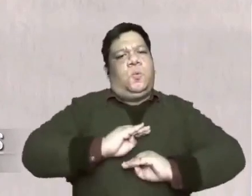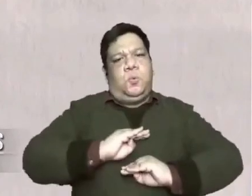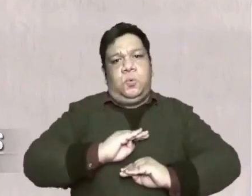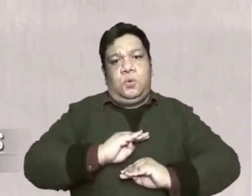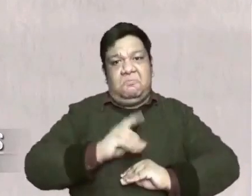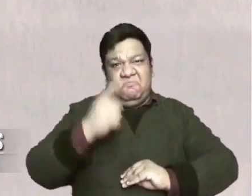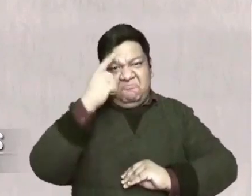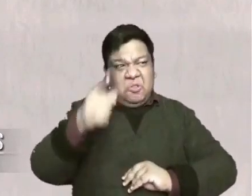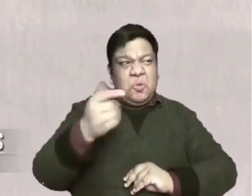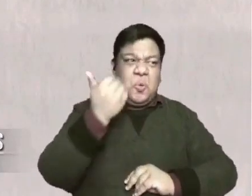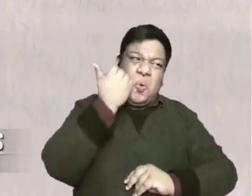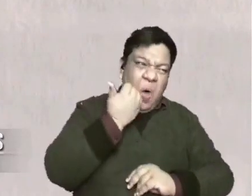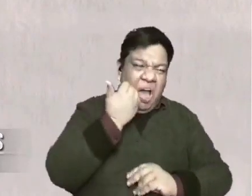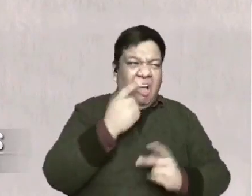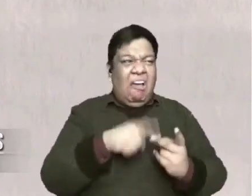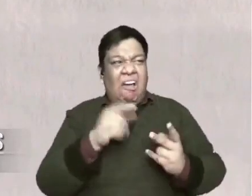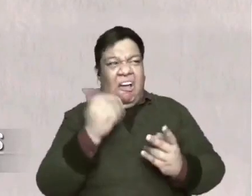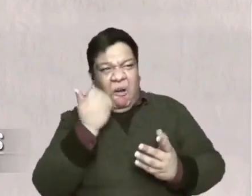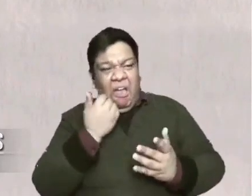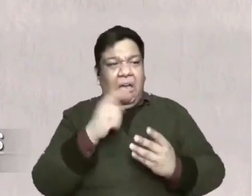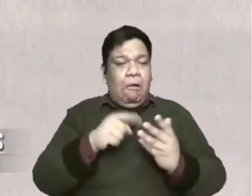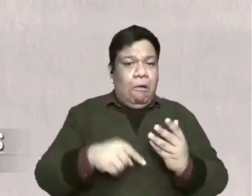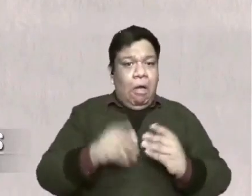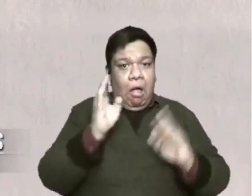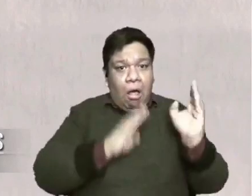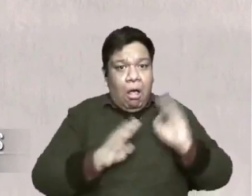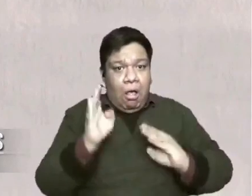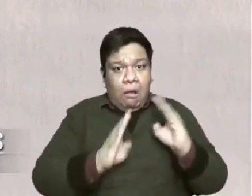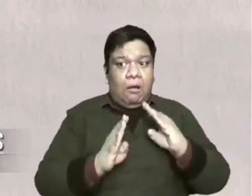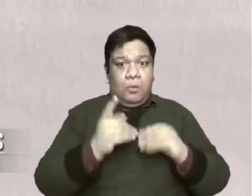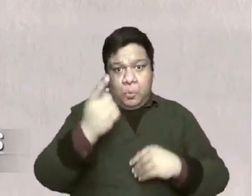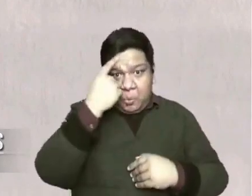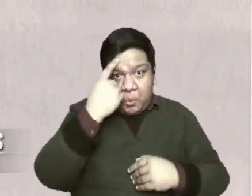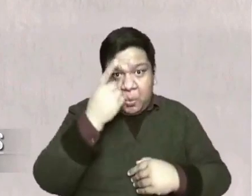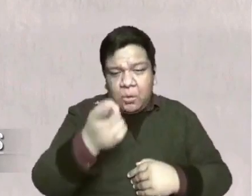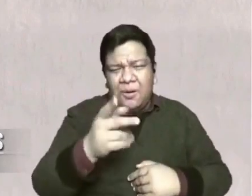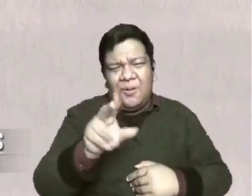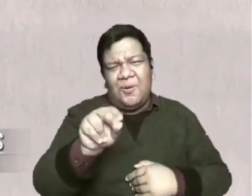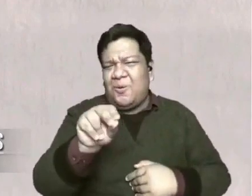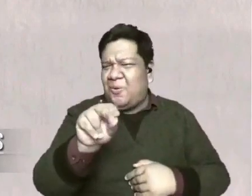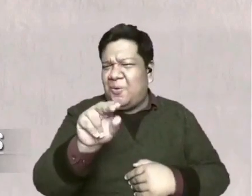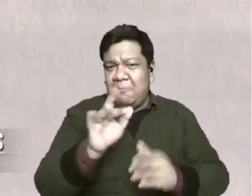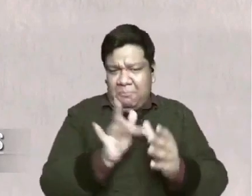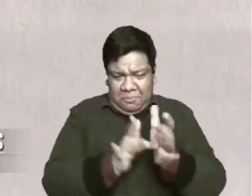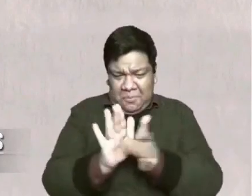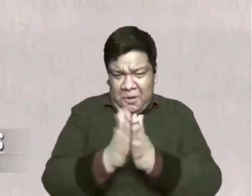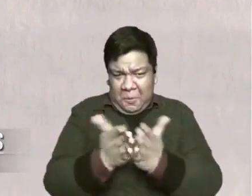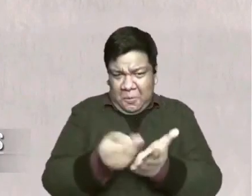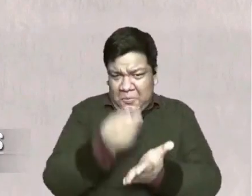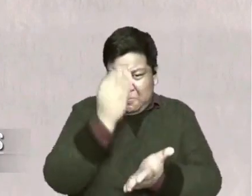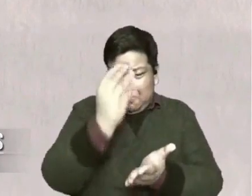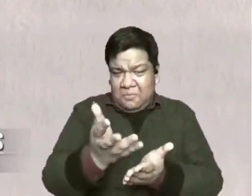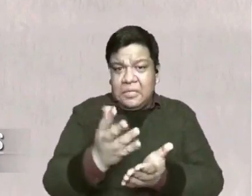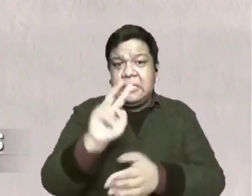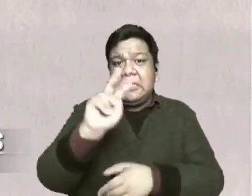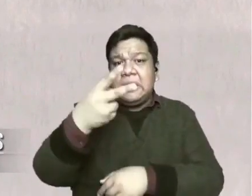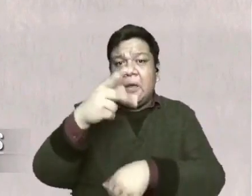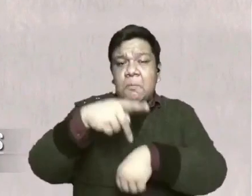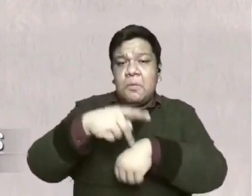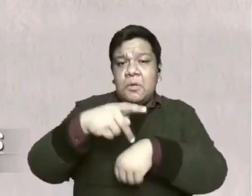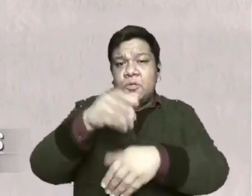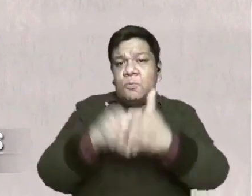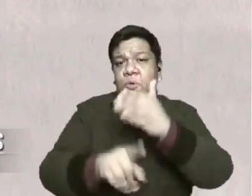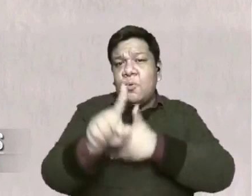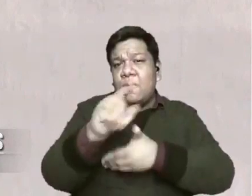You think you lack this? You think you lack that? There's a problem with this? There's a problem with that? No! The Bible tells us in 2 Peter